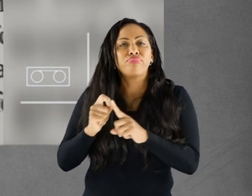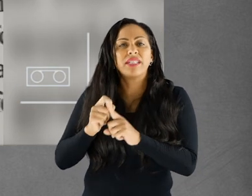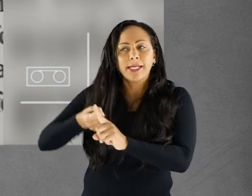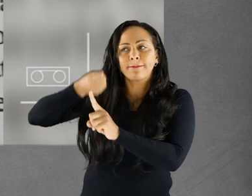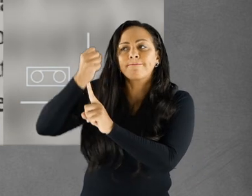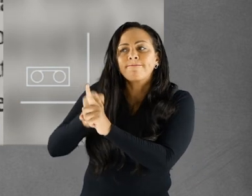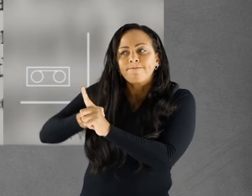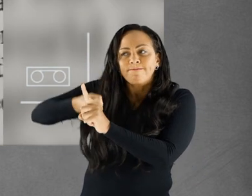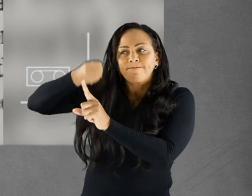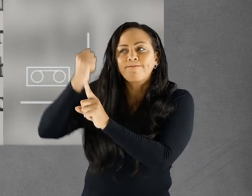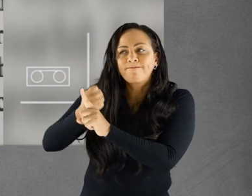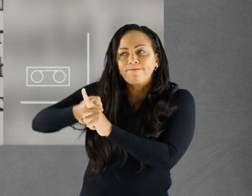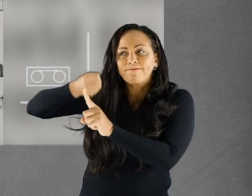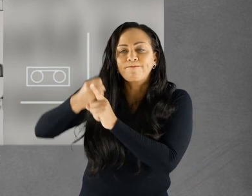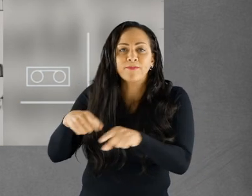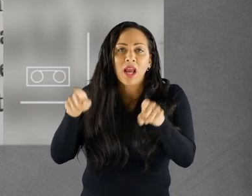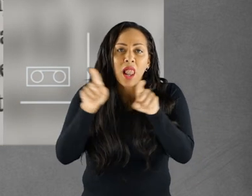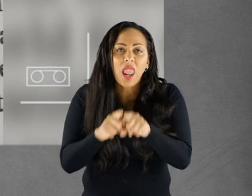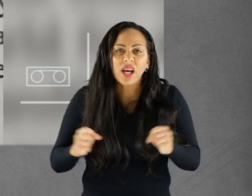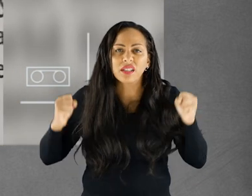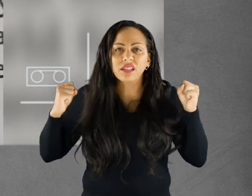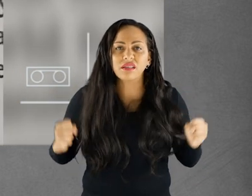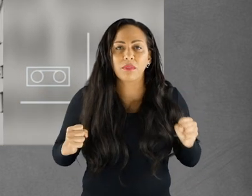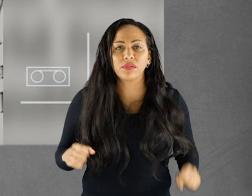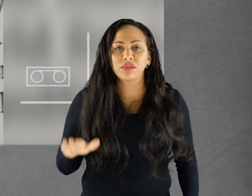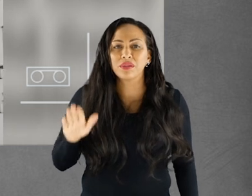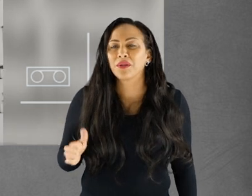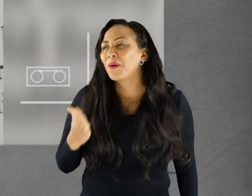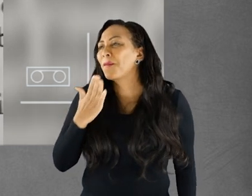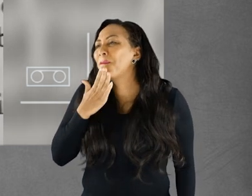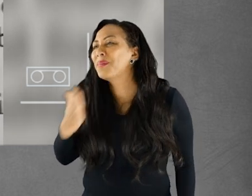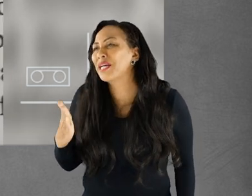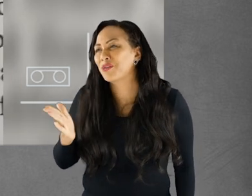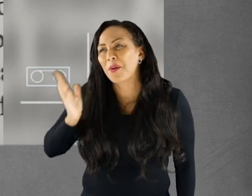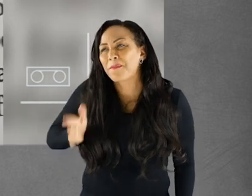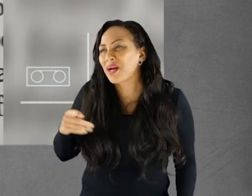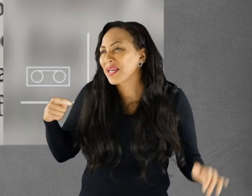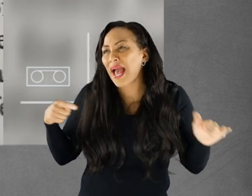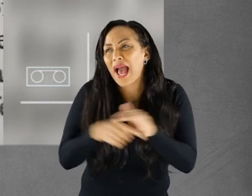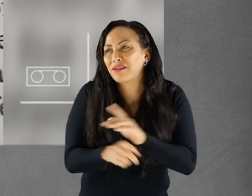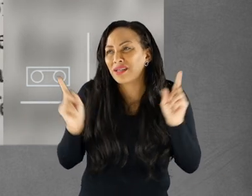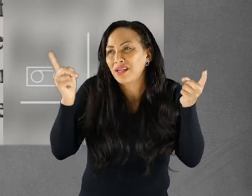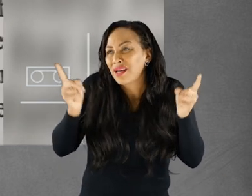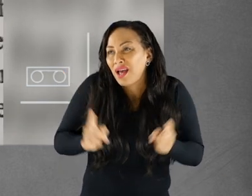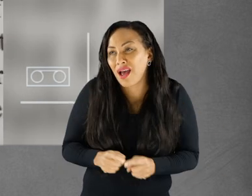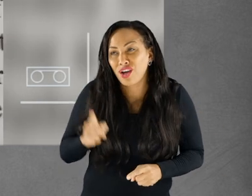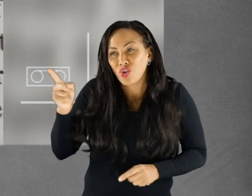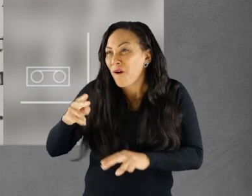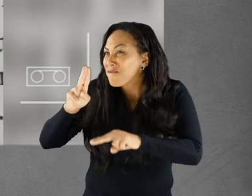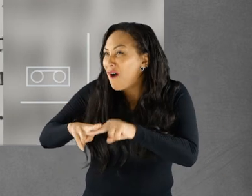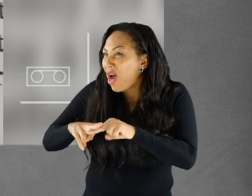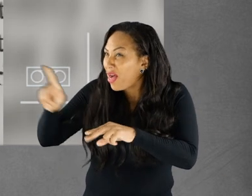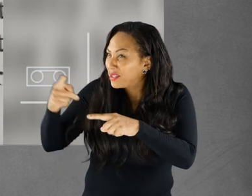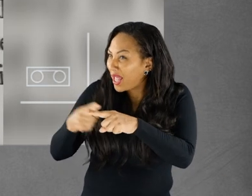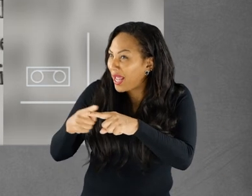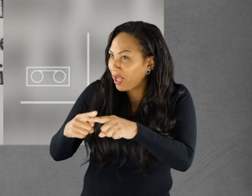Preeti repeated this mantra day after day like a stubborn child. Please, we must get out of India. Your dad is